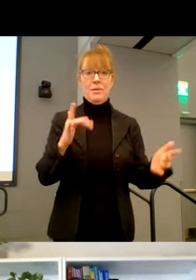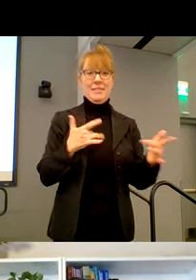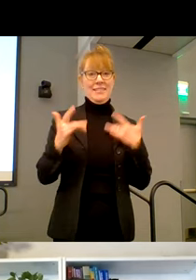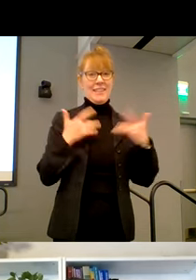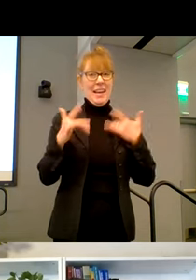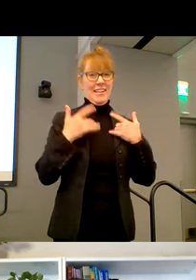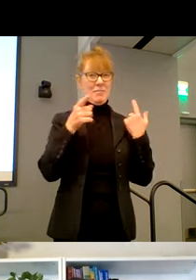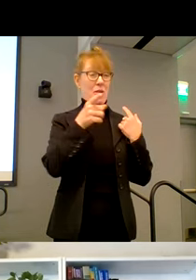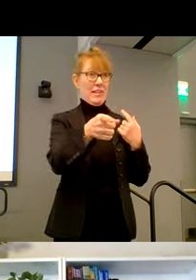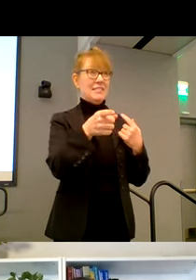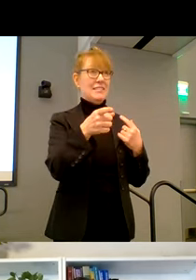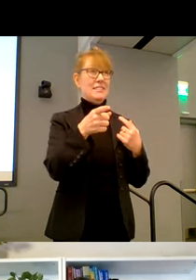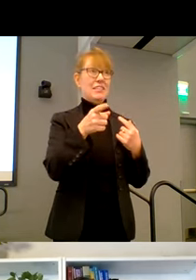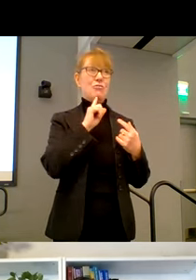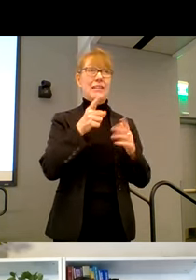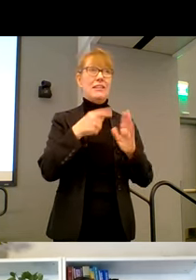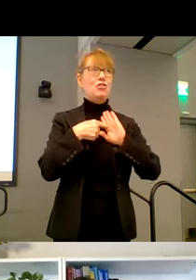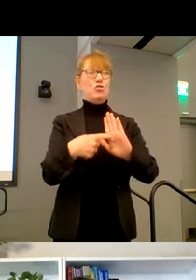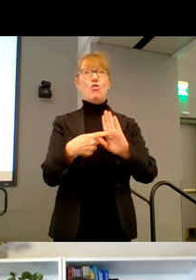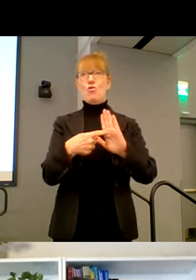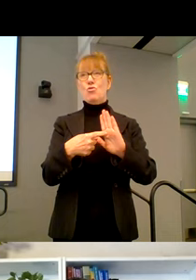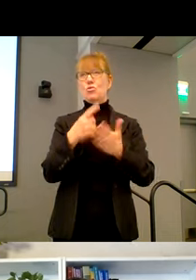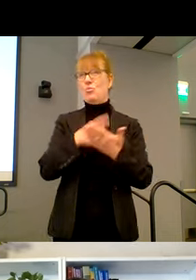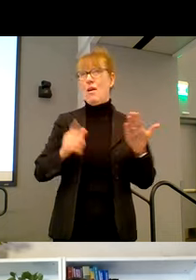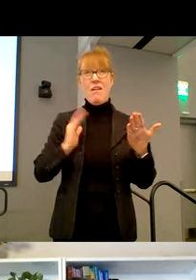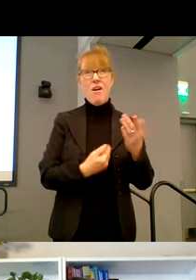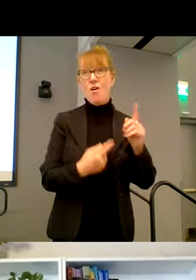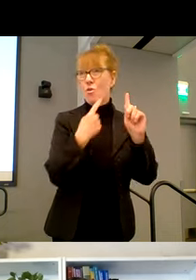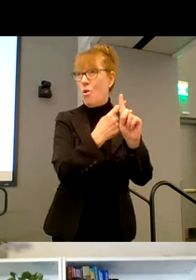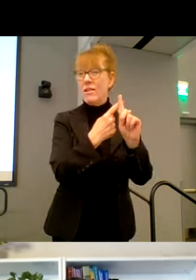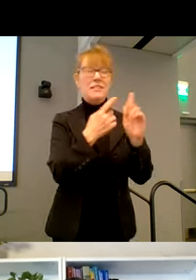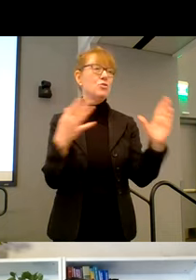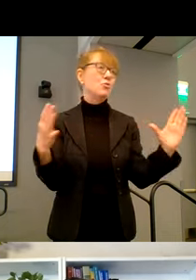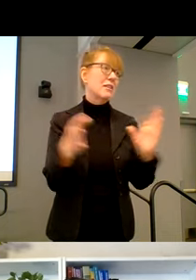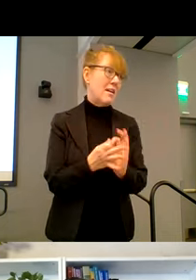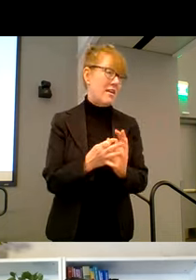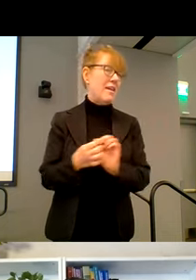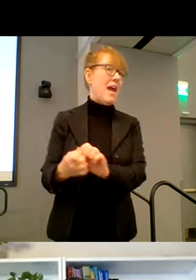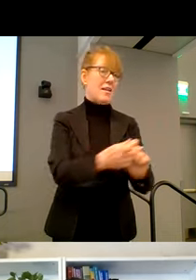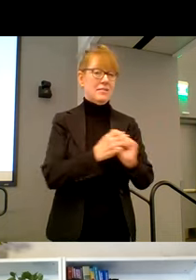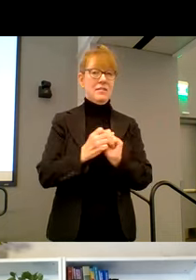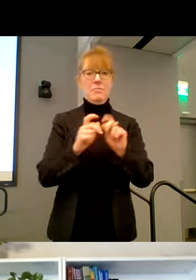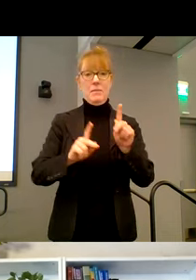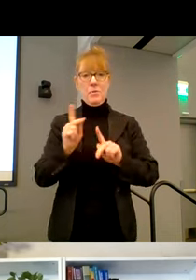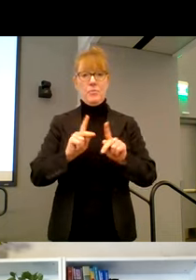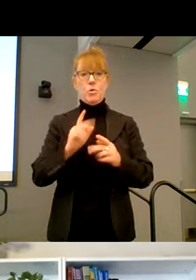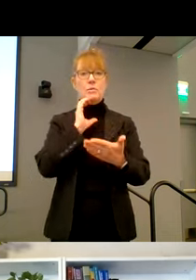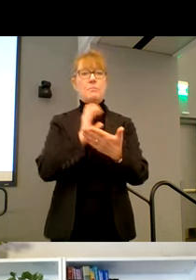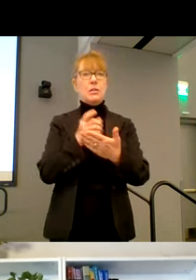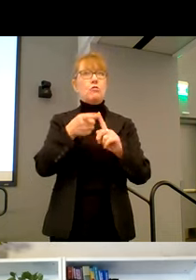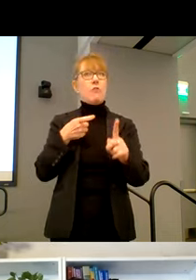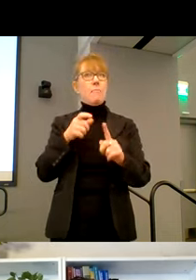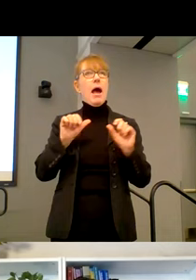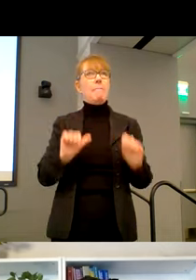really gets to the point of what we're trying to do, um, is to connect people. Um, this is, these are pictures from the, from Ability KC